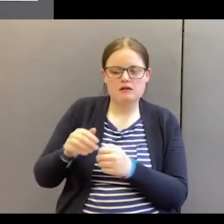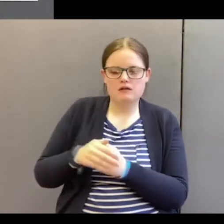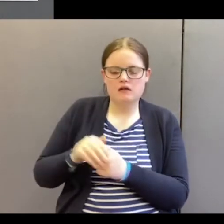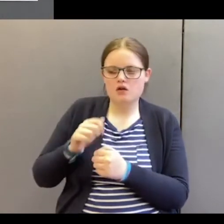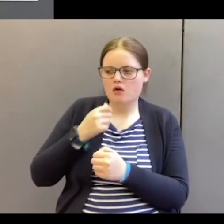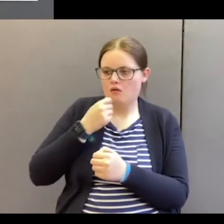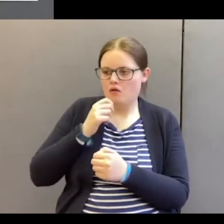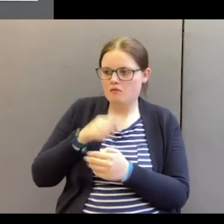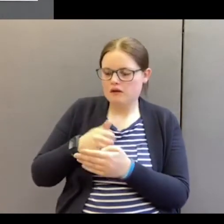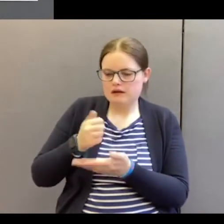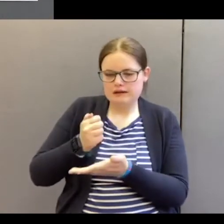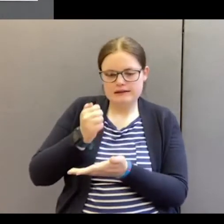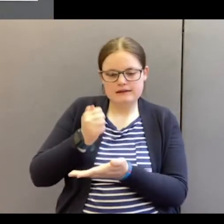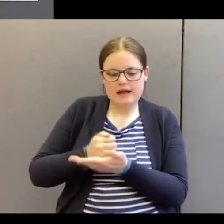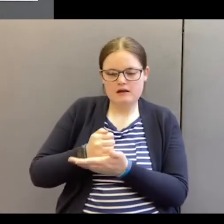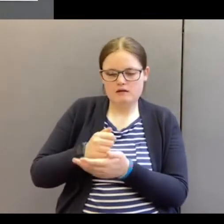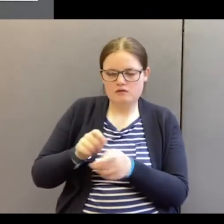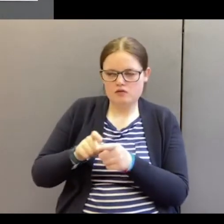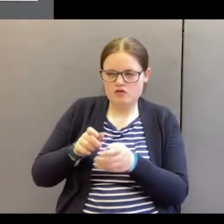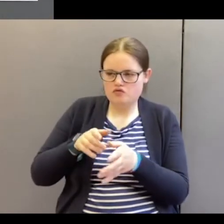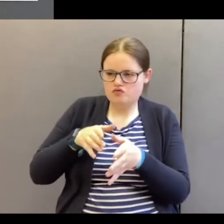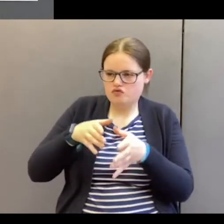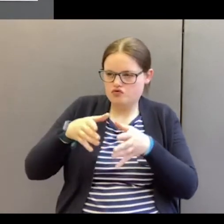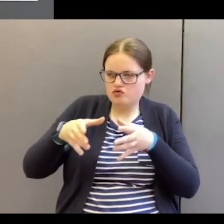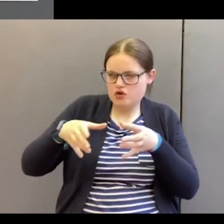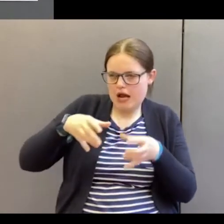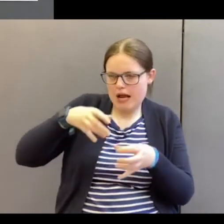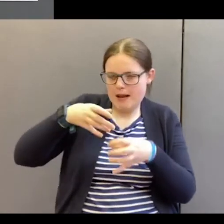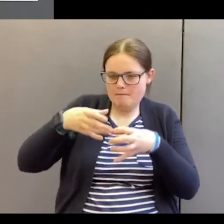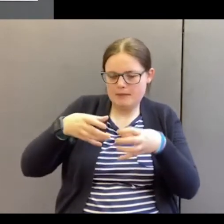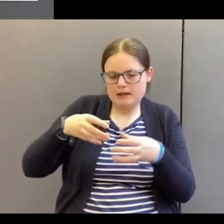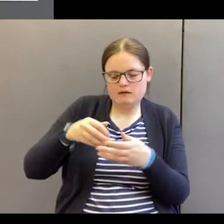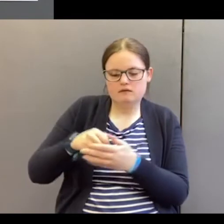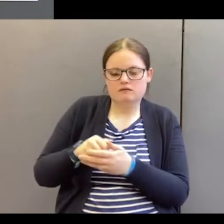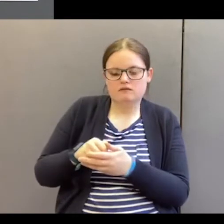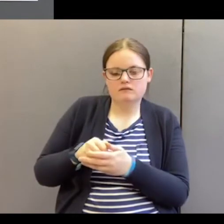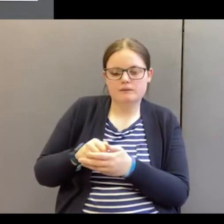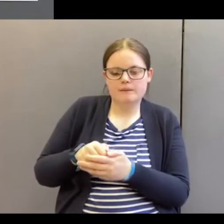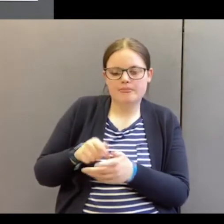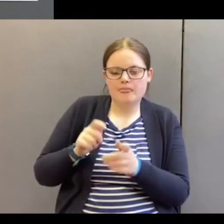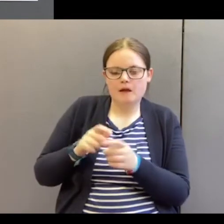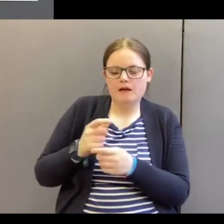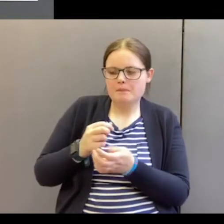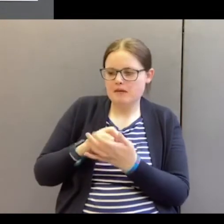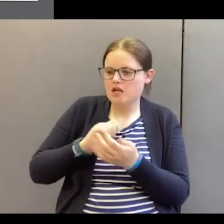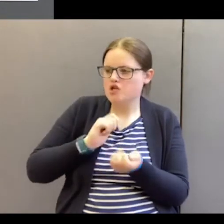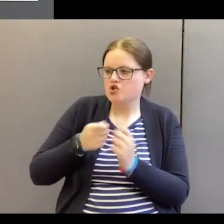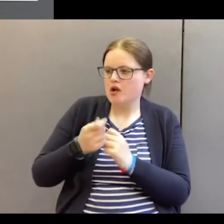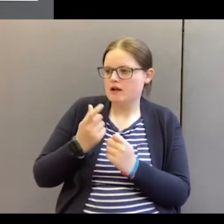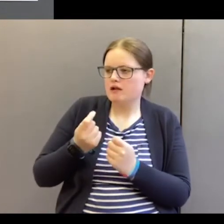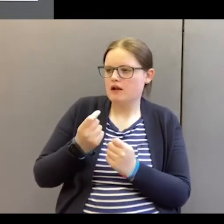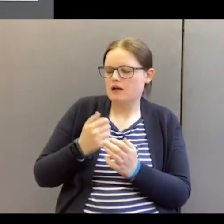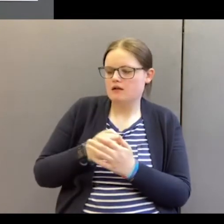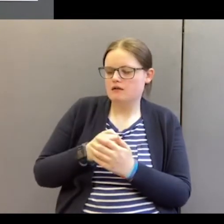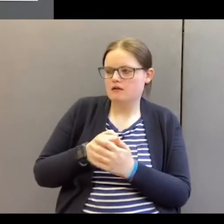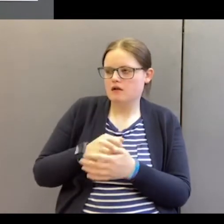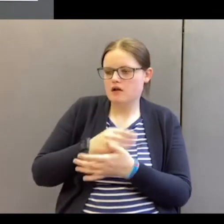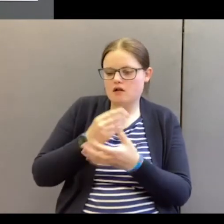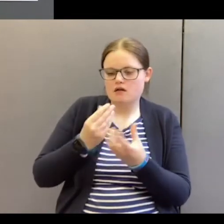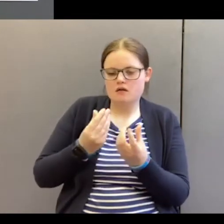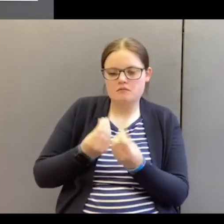stamped, shaped, moulded but there can be a change, a total